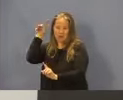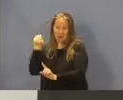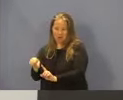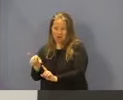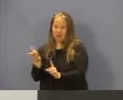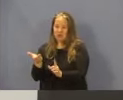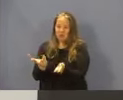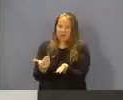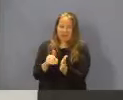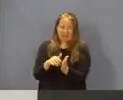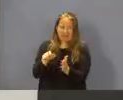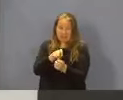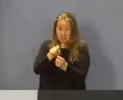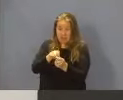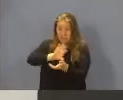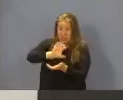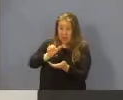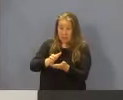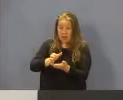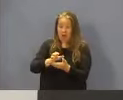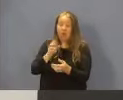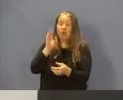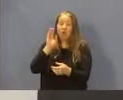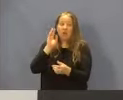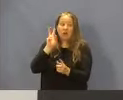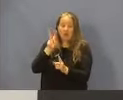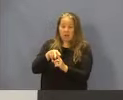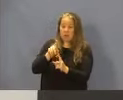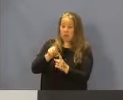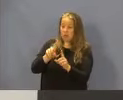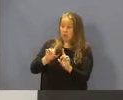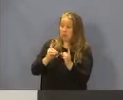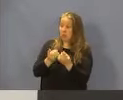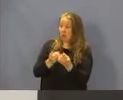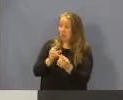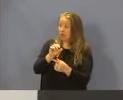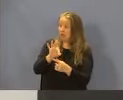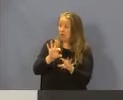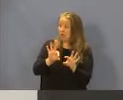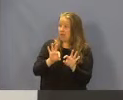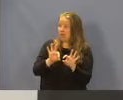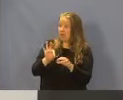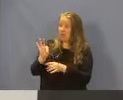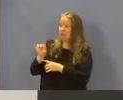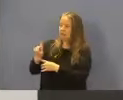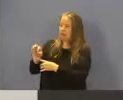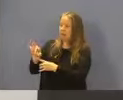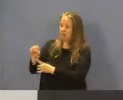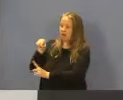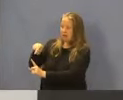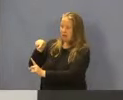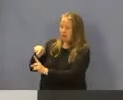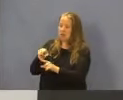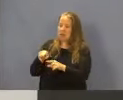So again, that specific amount is applicable to the Department of Family and Children Services and